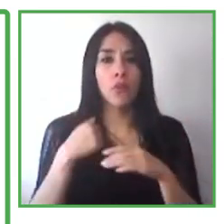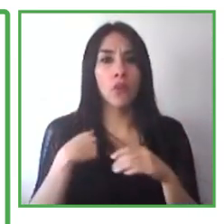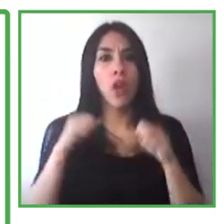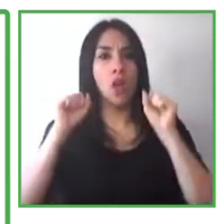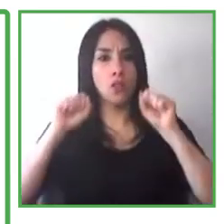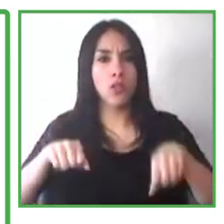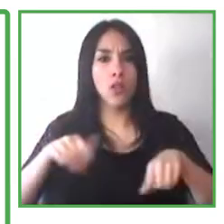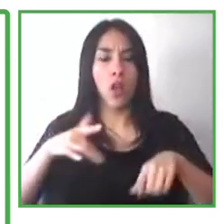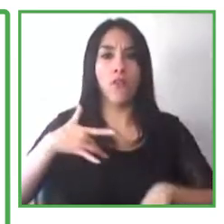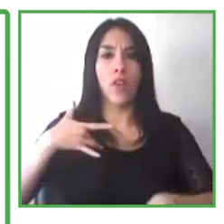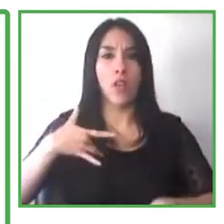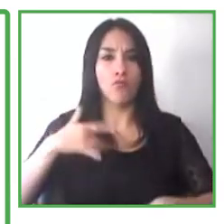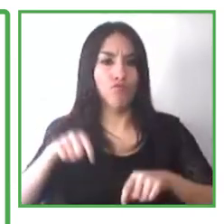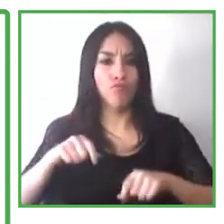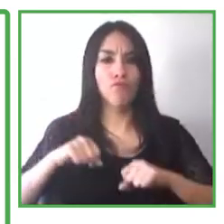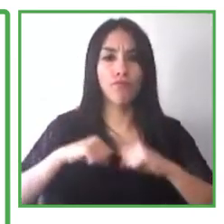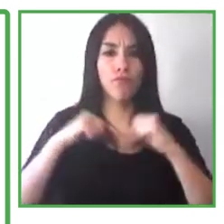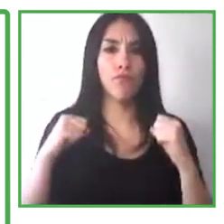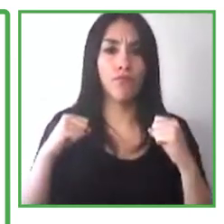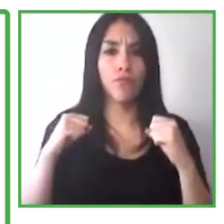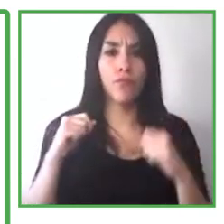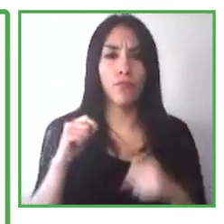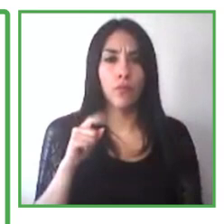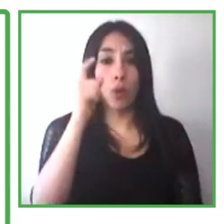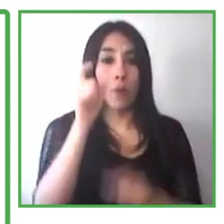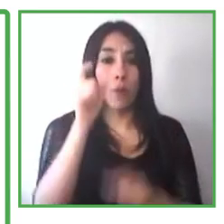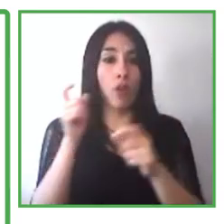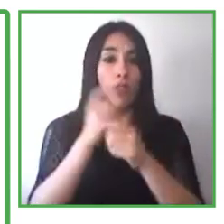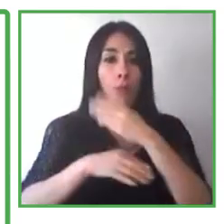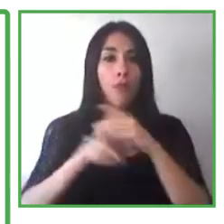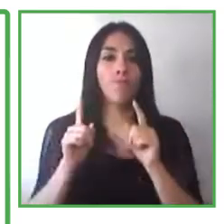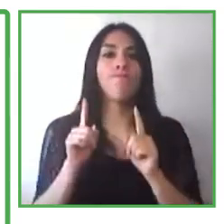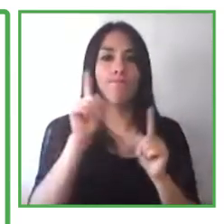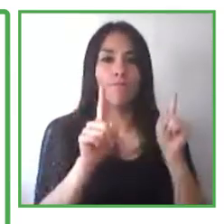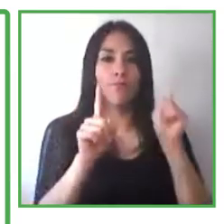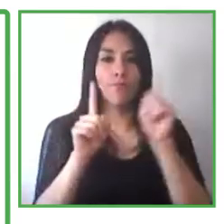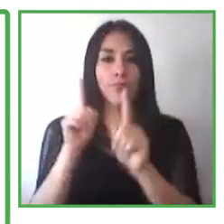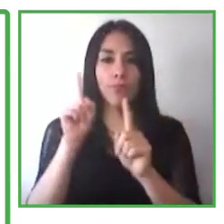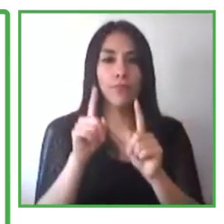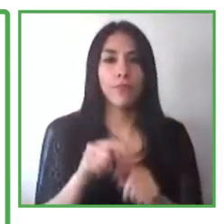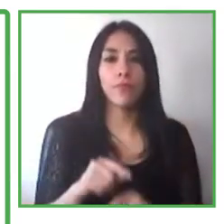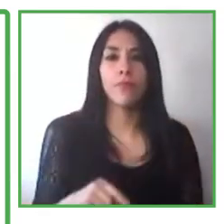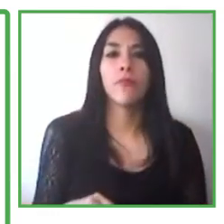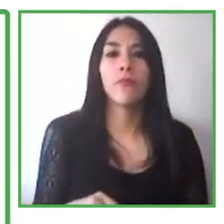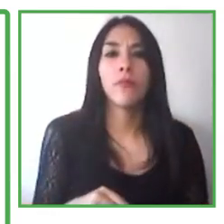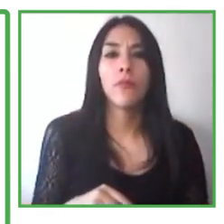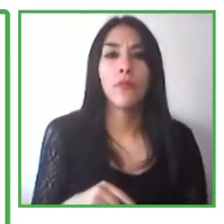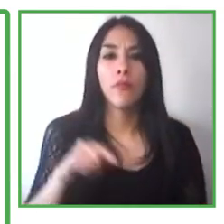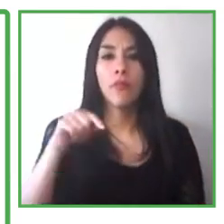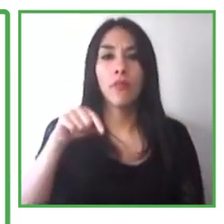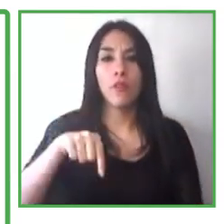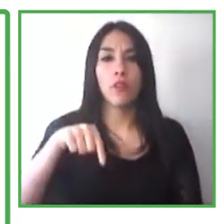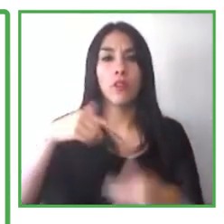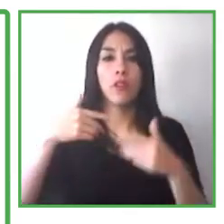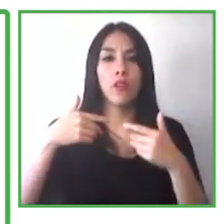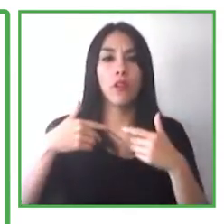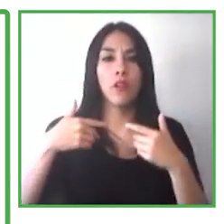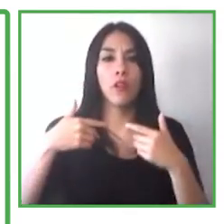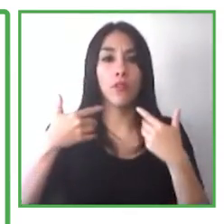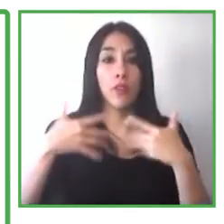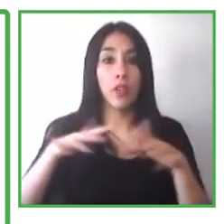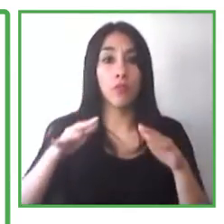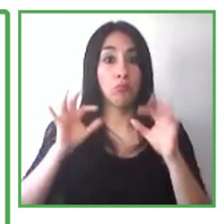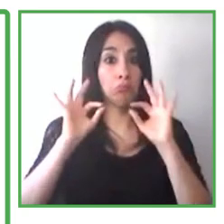overcome all those barriers, oftentimes, too often, people with disabilities lack the skills and experience to actually